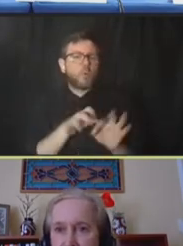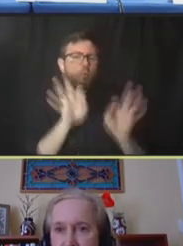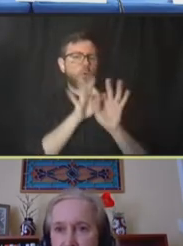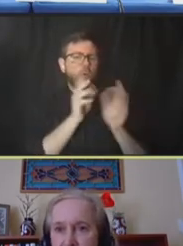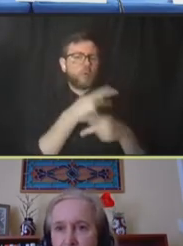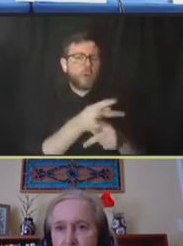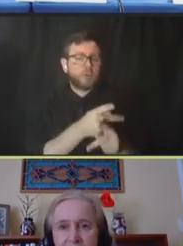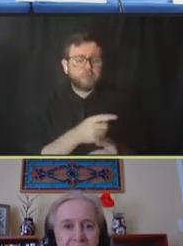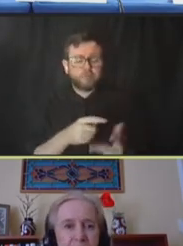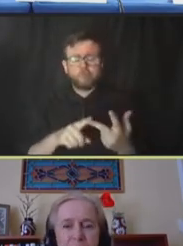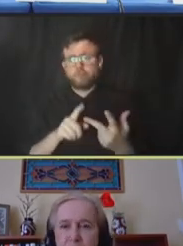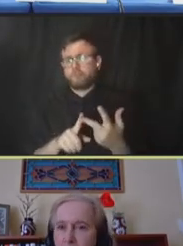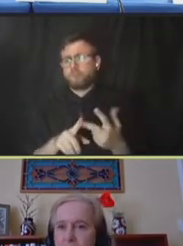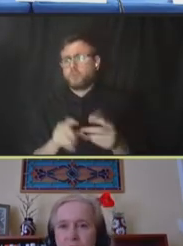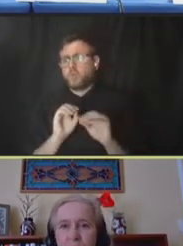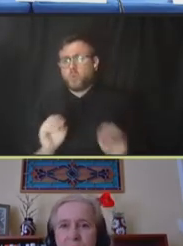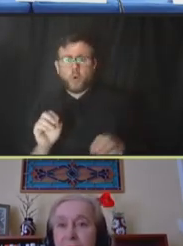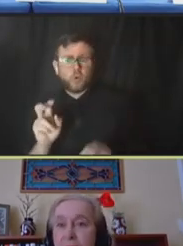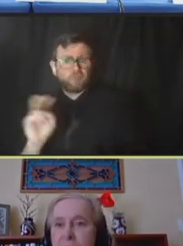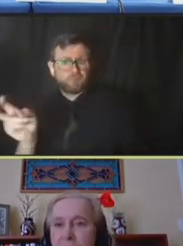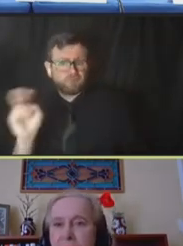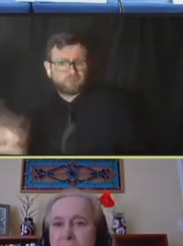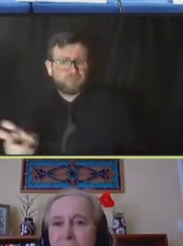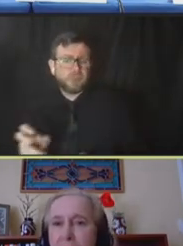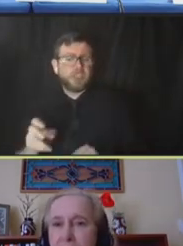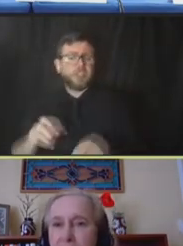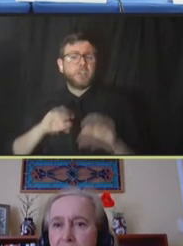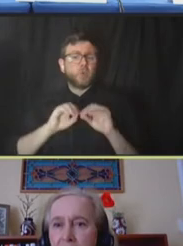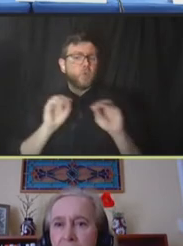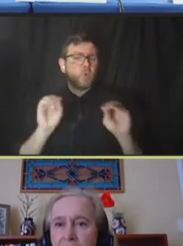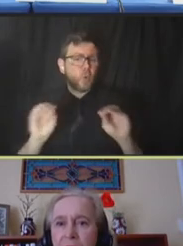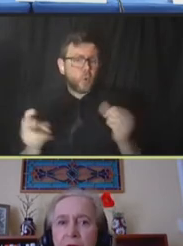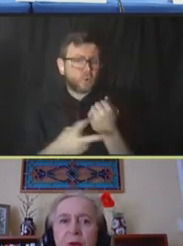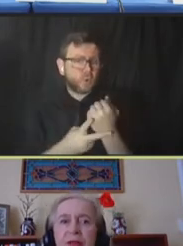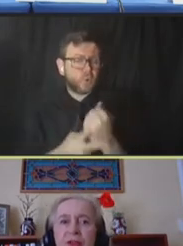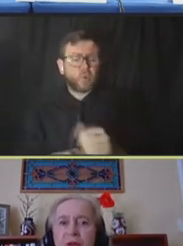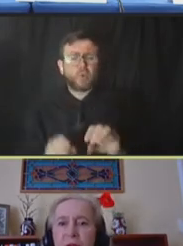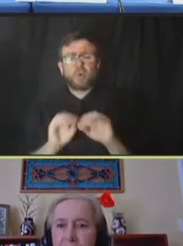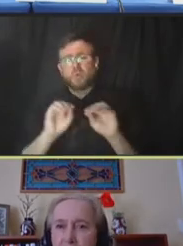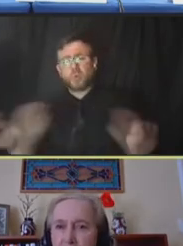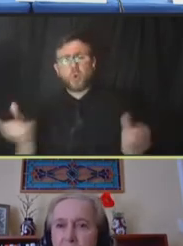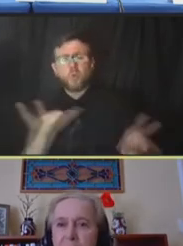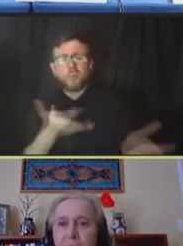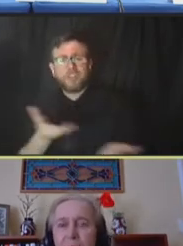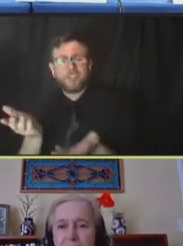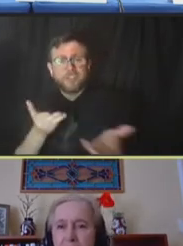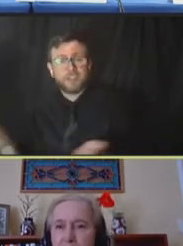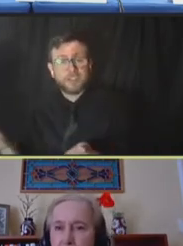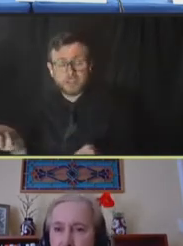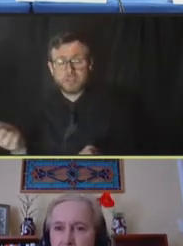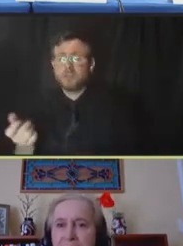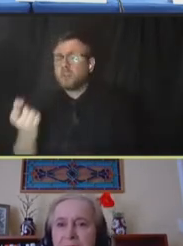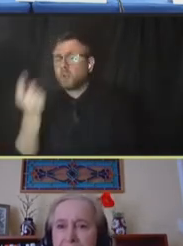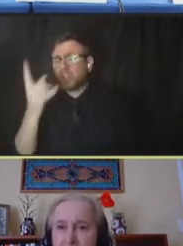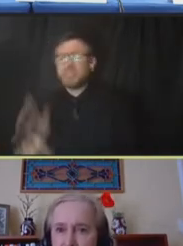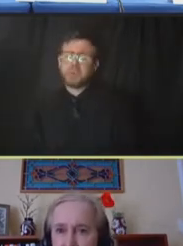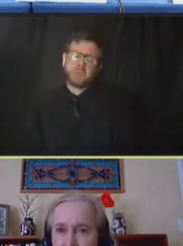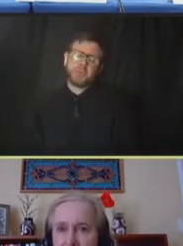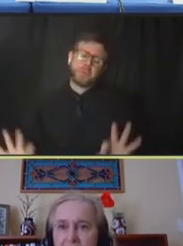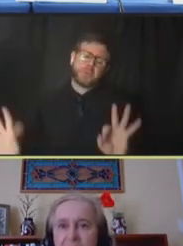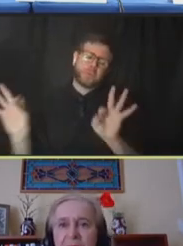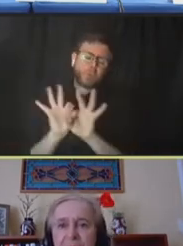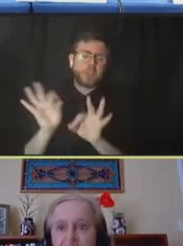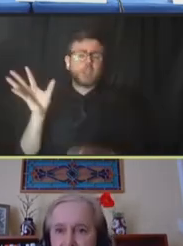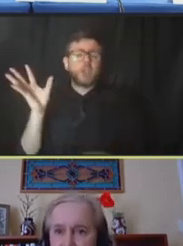we have no storage, we have no delivery. So, it's critical that we include labor